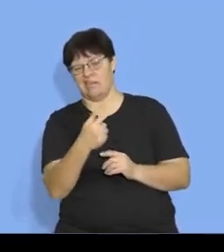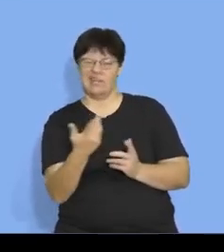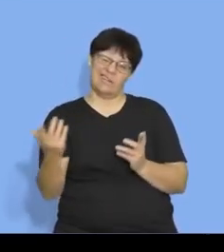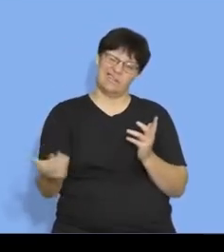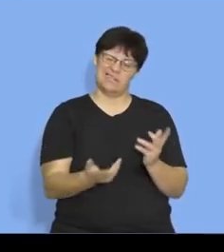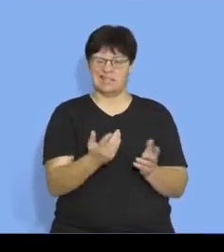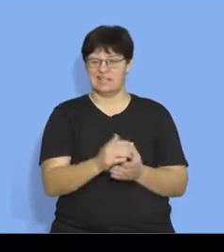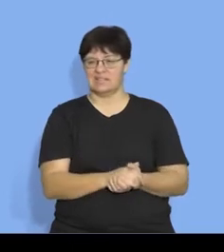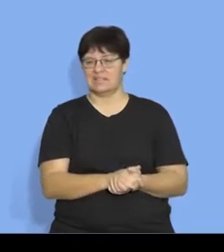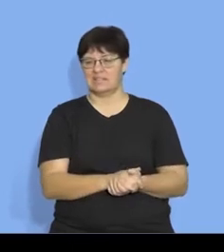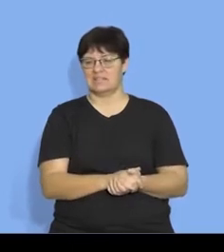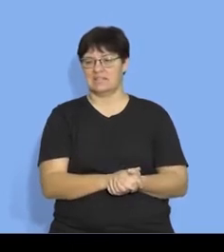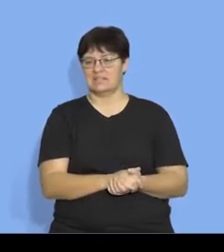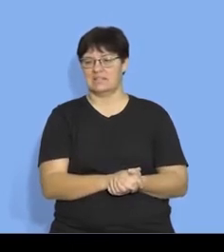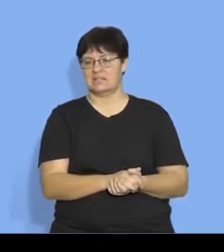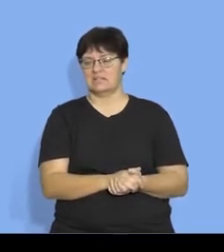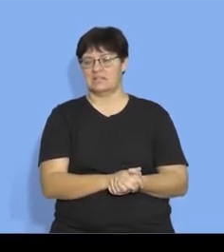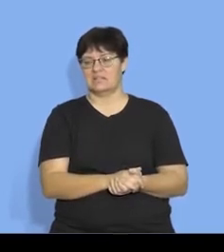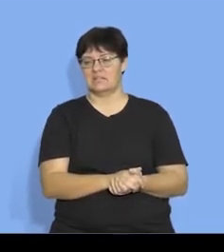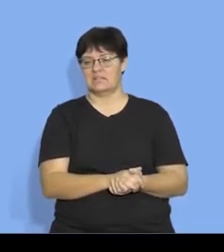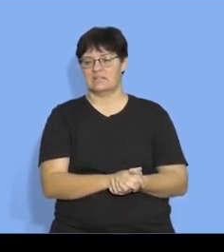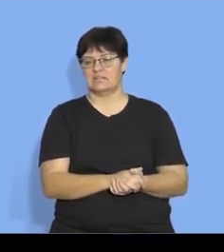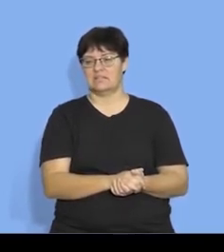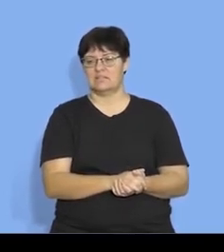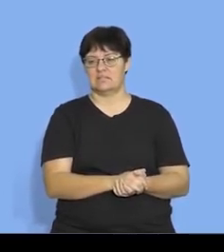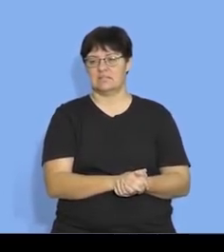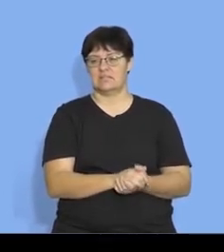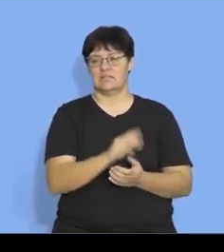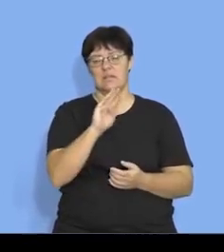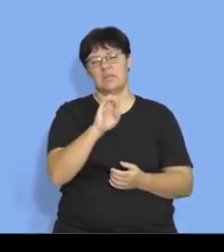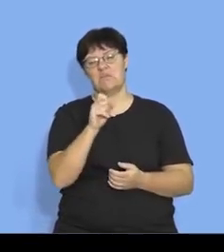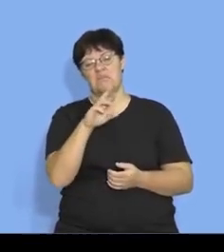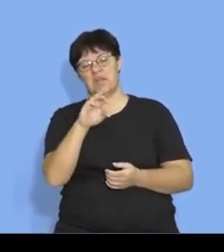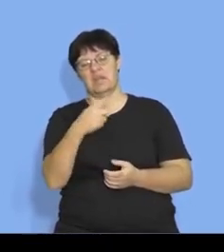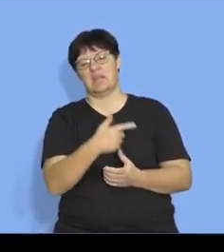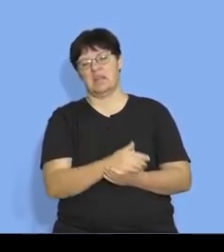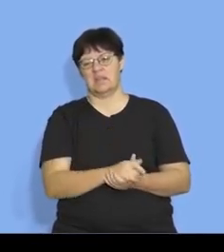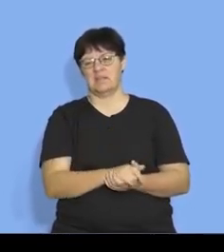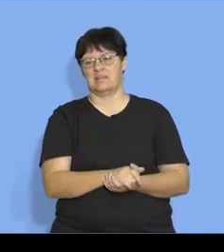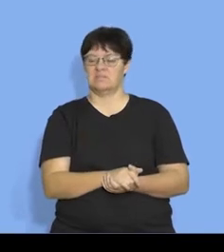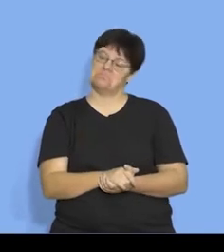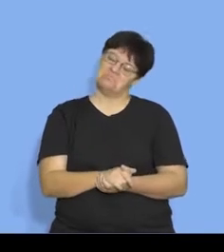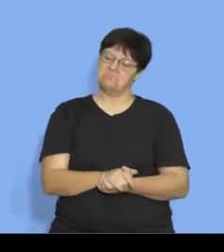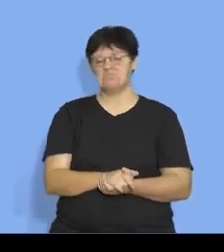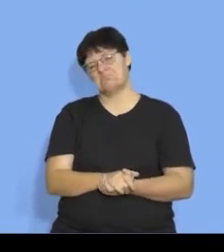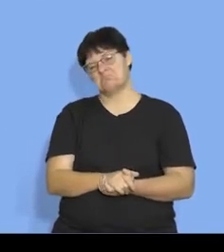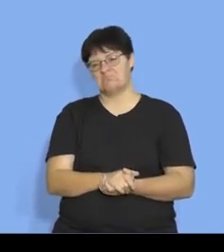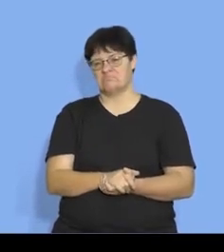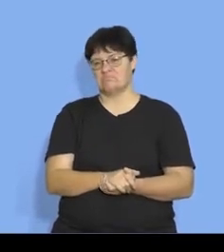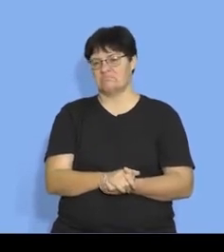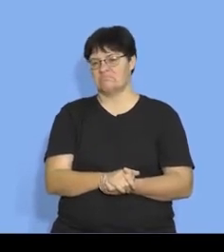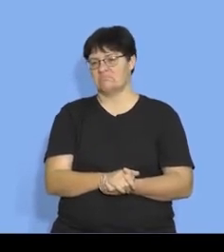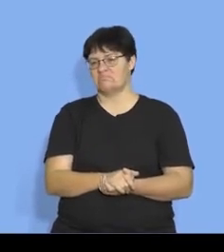just do it as bearing we've done that before and i'd say she was one kilometer bearing looking at that